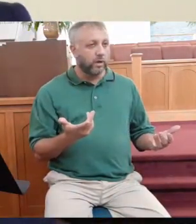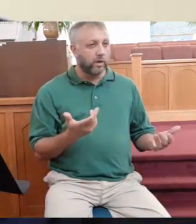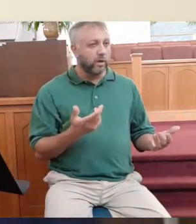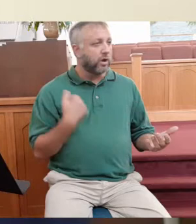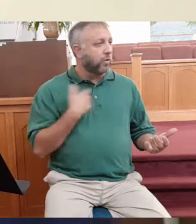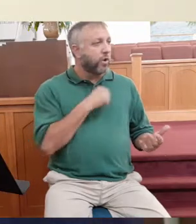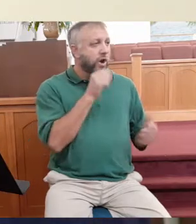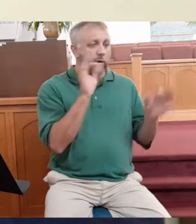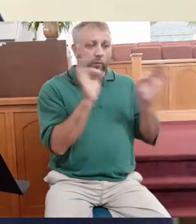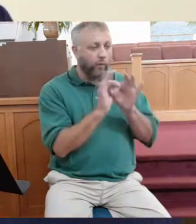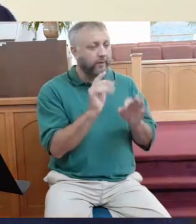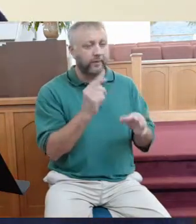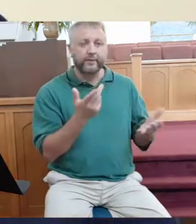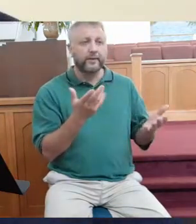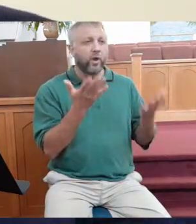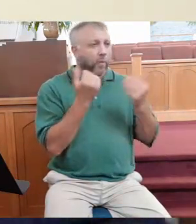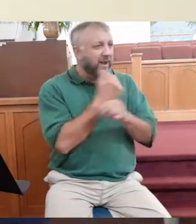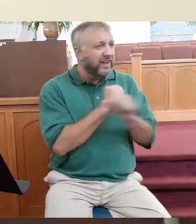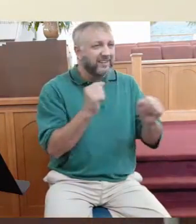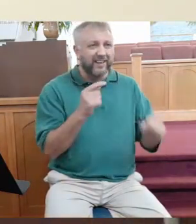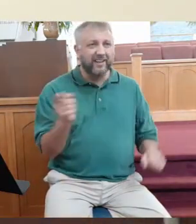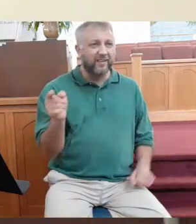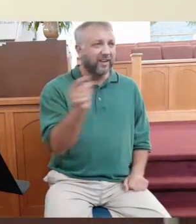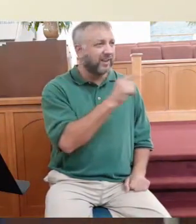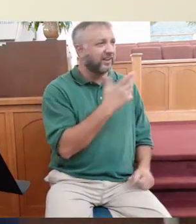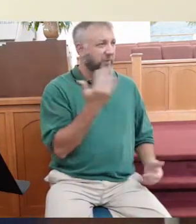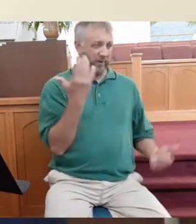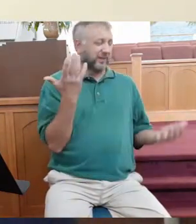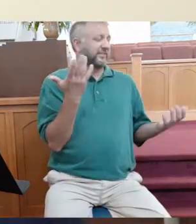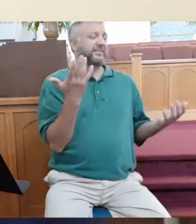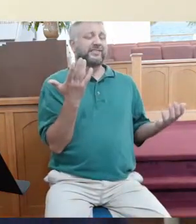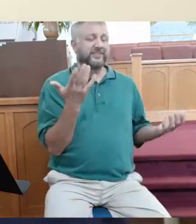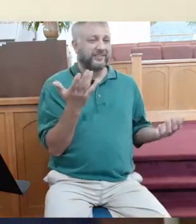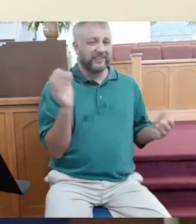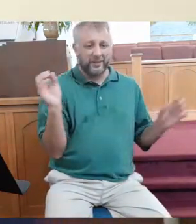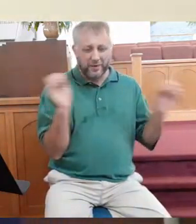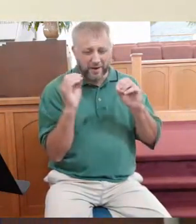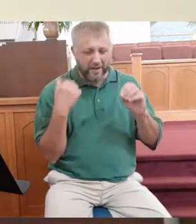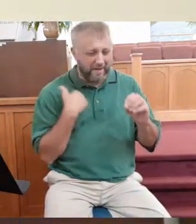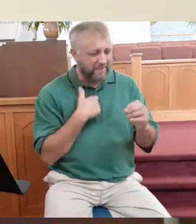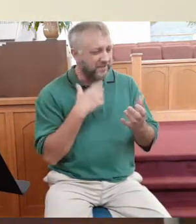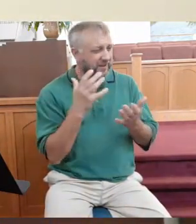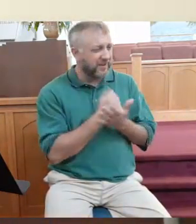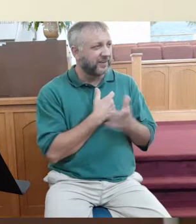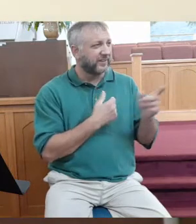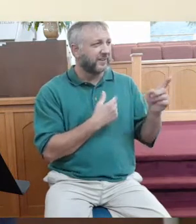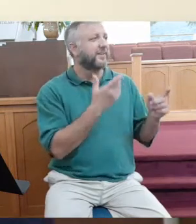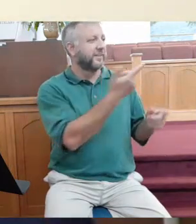That's the better question. Why would He save any of us? Hell, none of us deserve it.